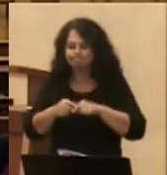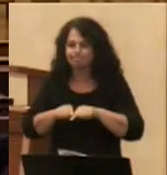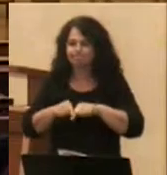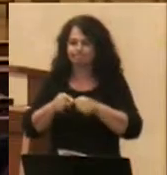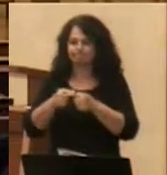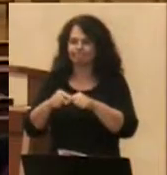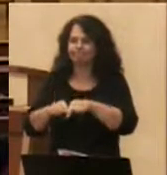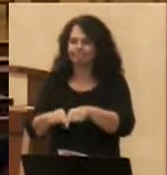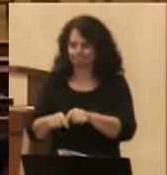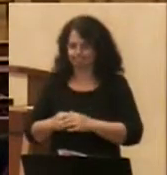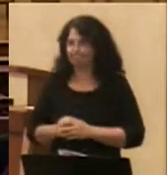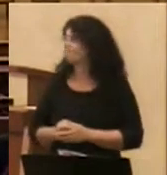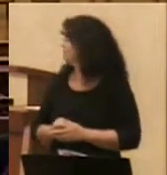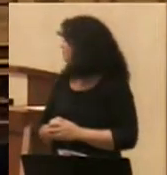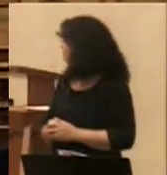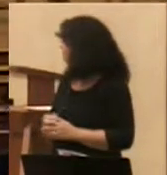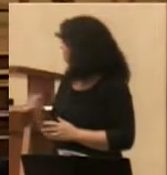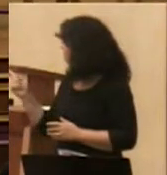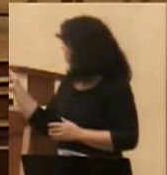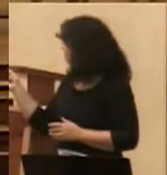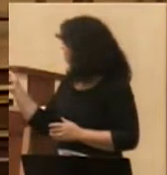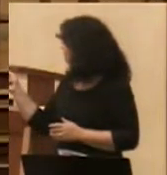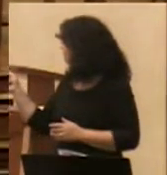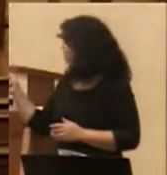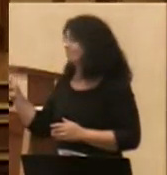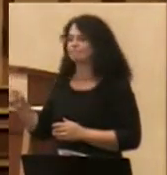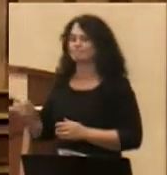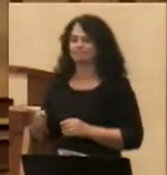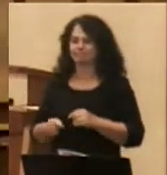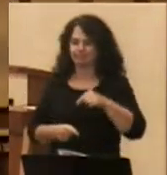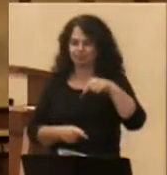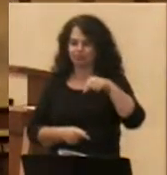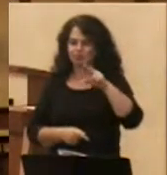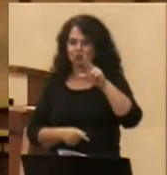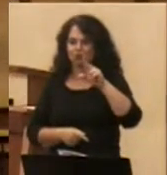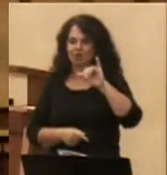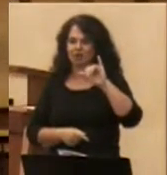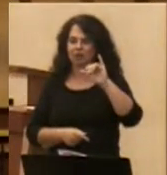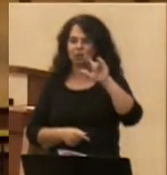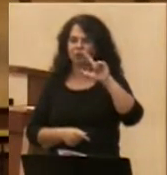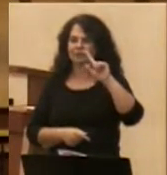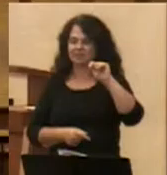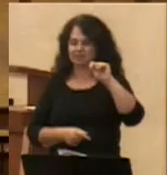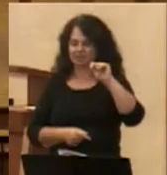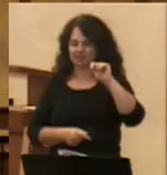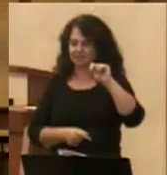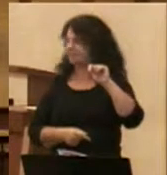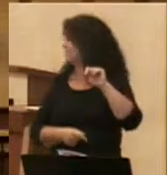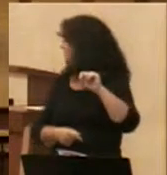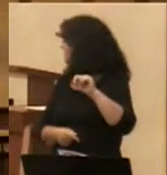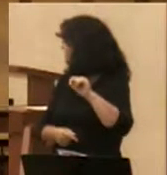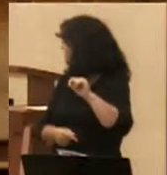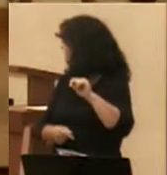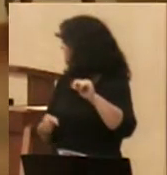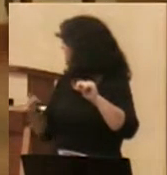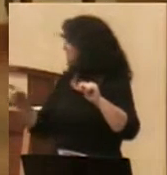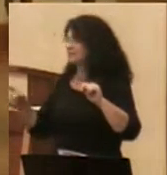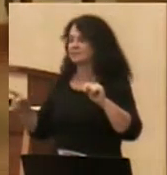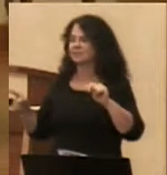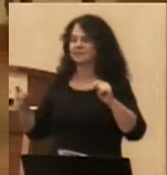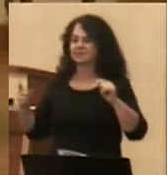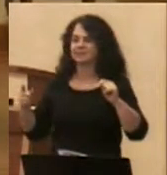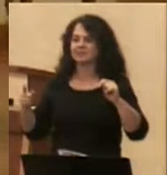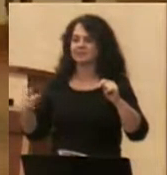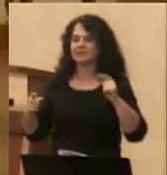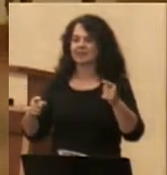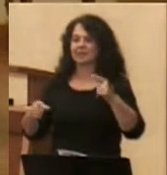Here is a quilted representation of the same which hangs in our church